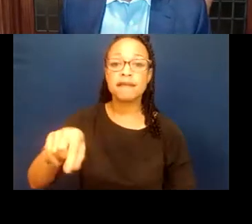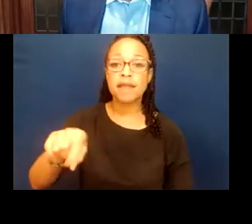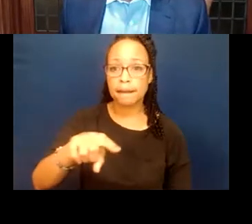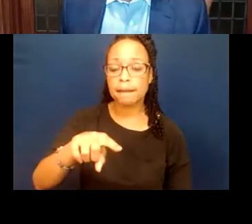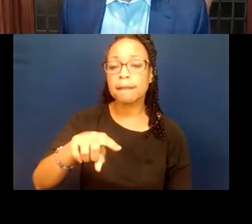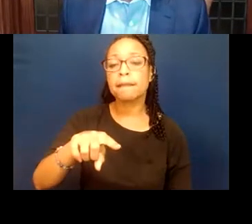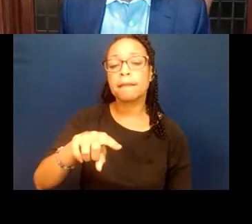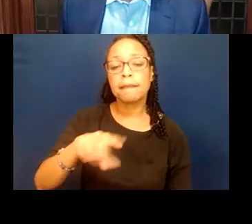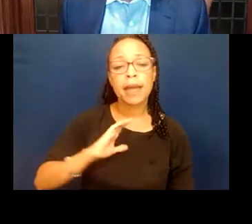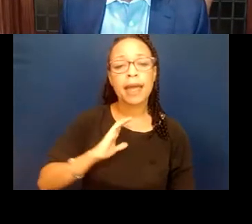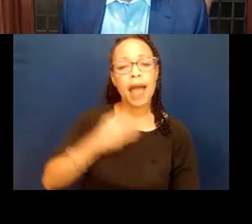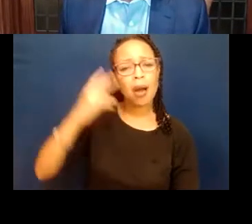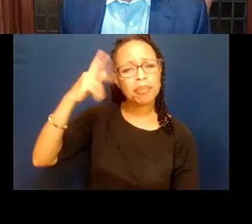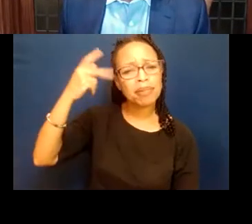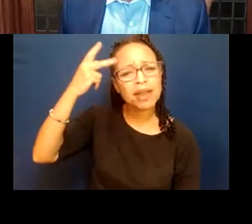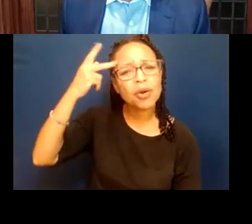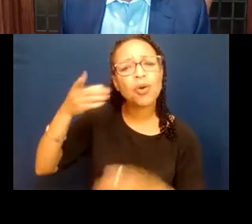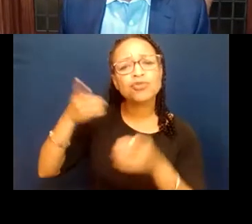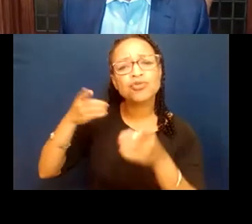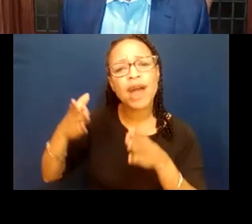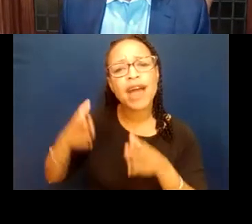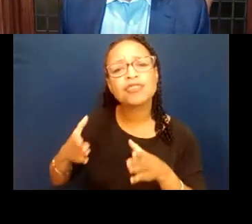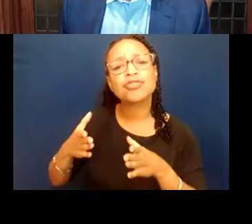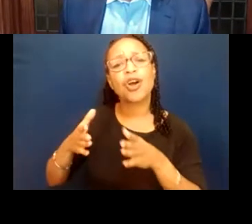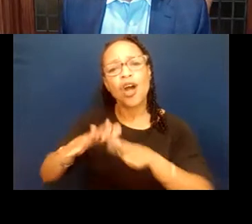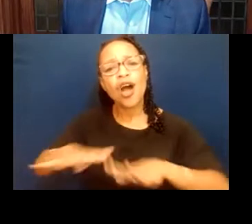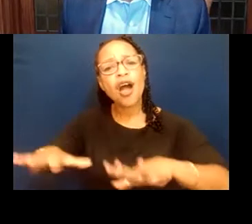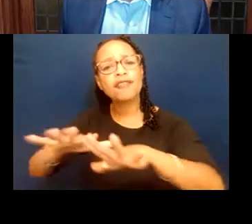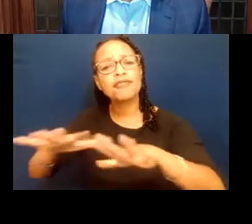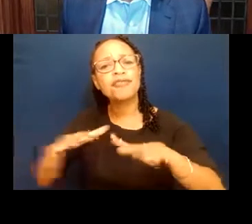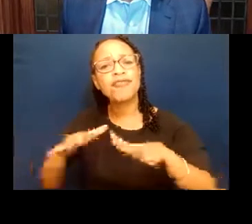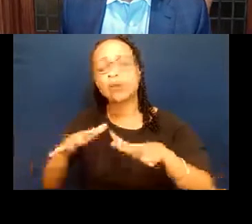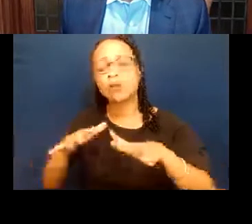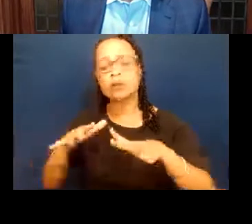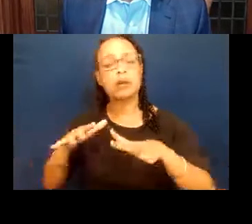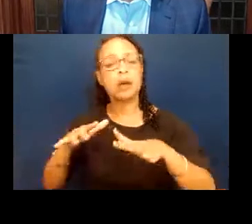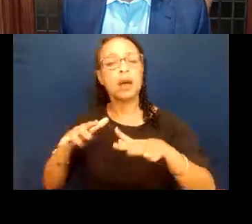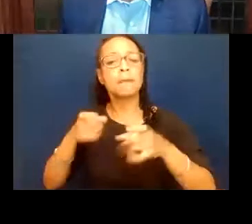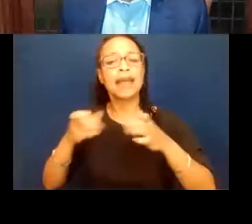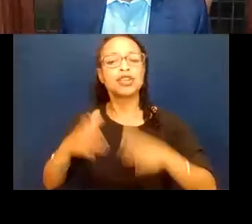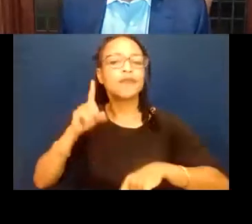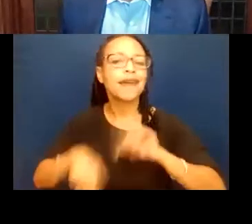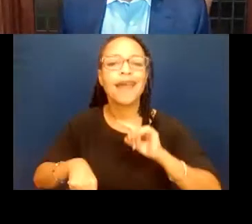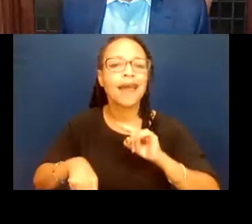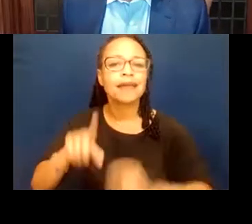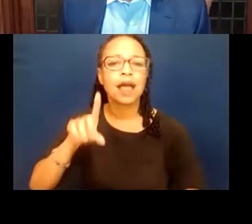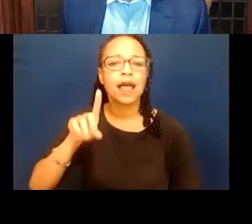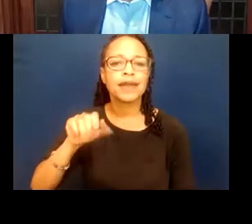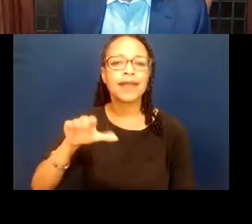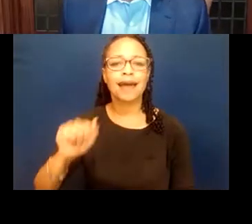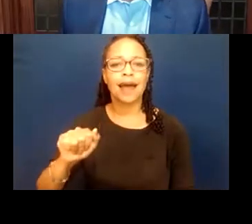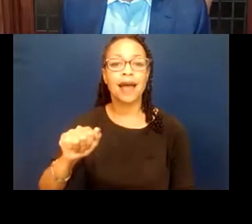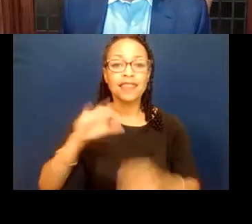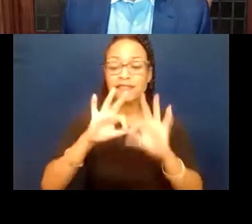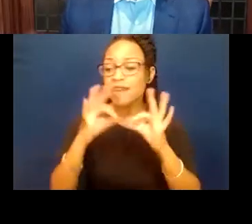political director, our field manager, they can't vote. They're DACA. The families that are knocking on